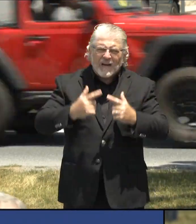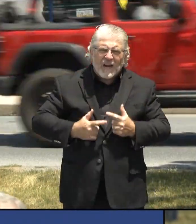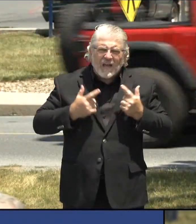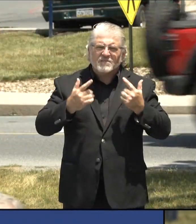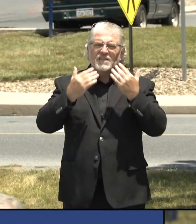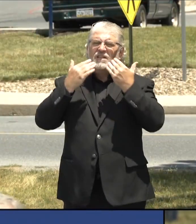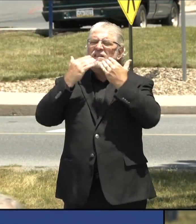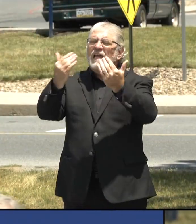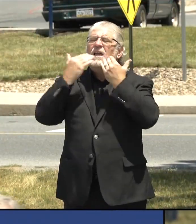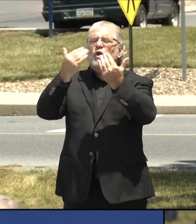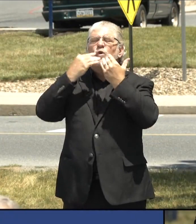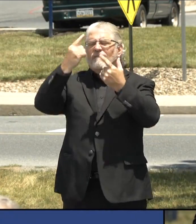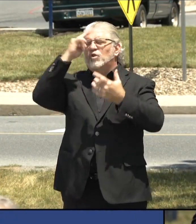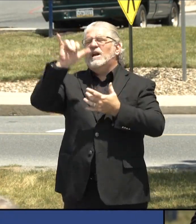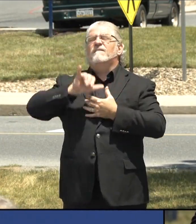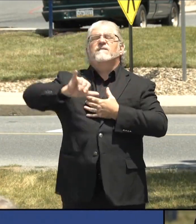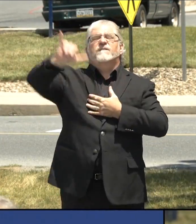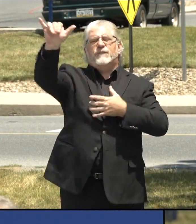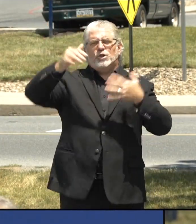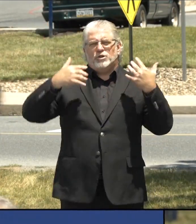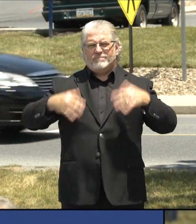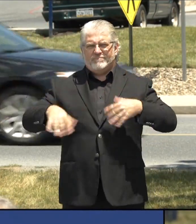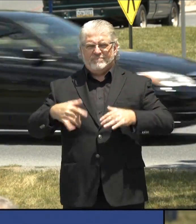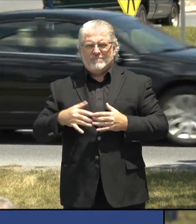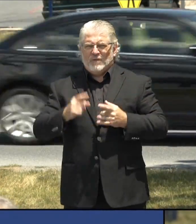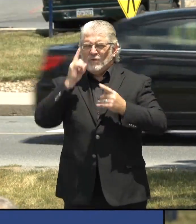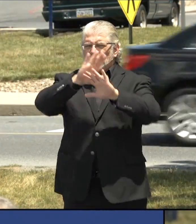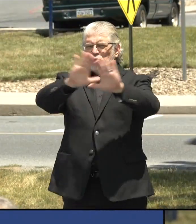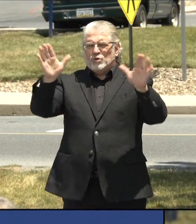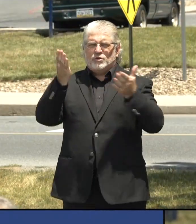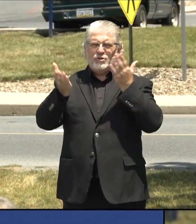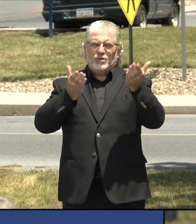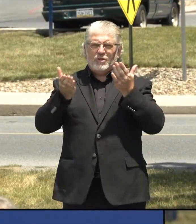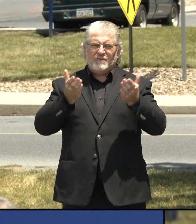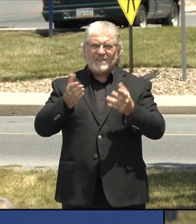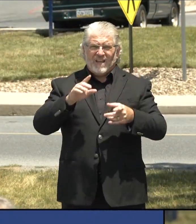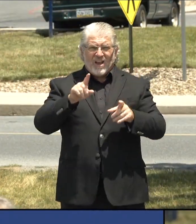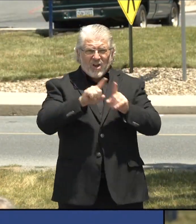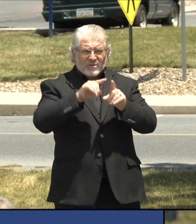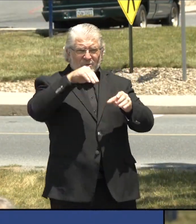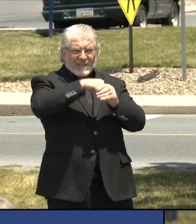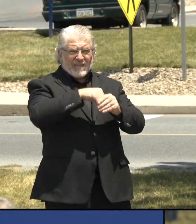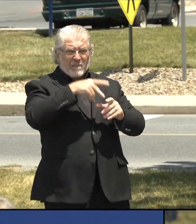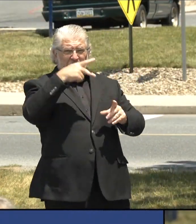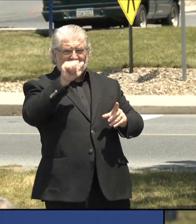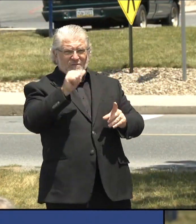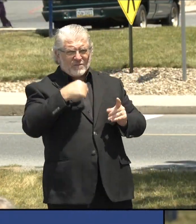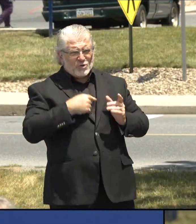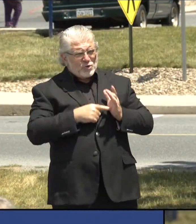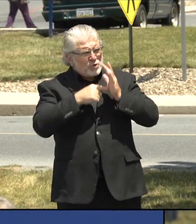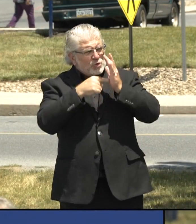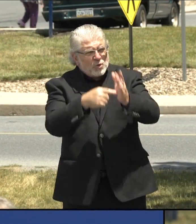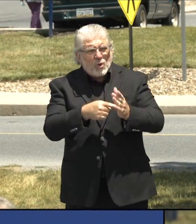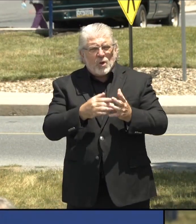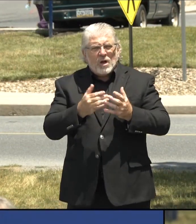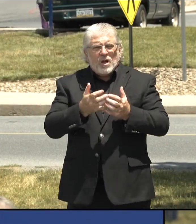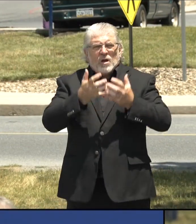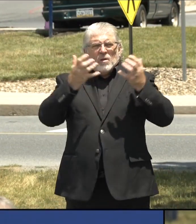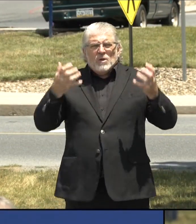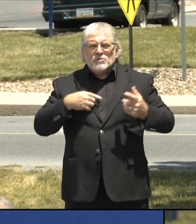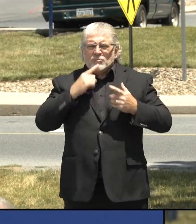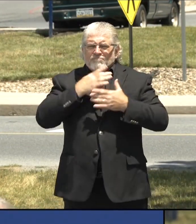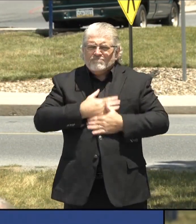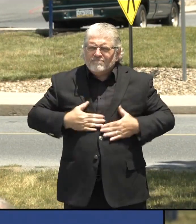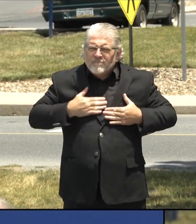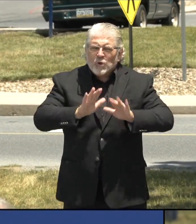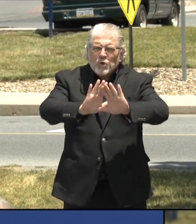and for your service. Pennsylvanians can also show how much they appreciate your hard work and the hard work of